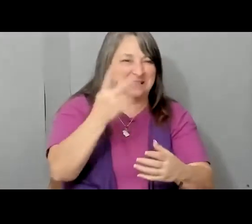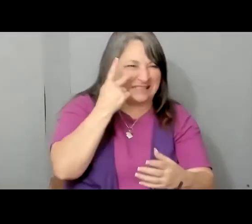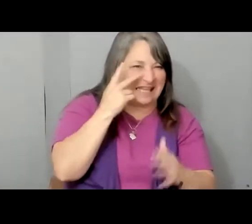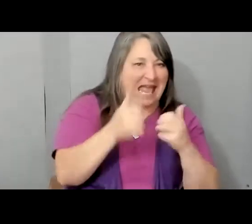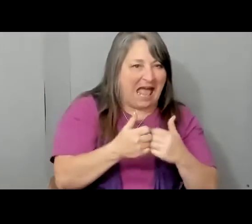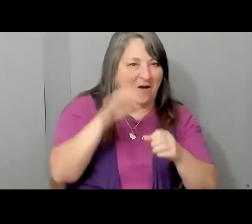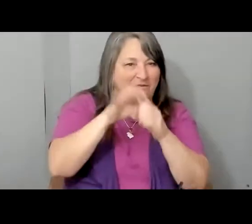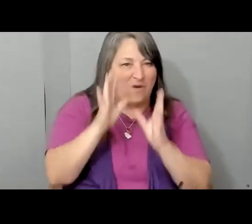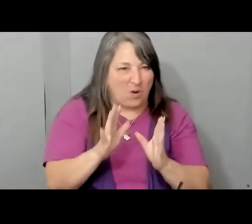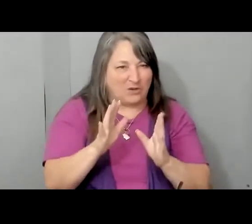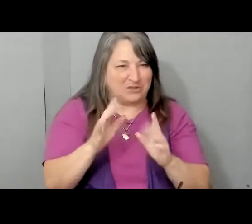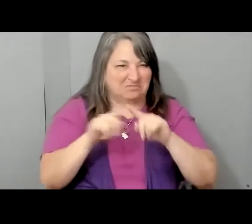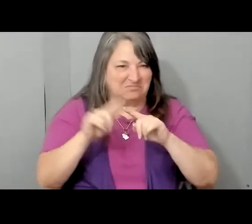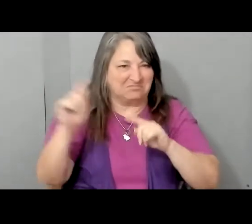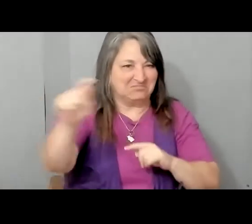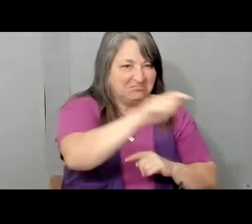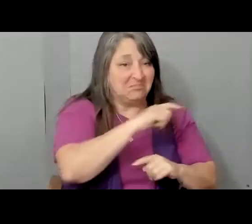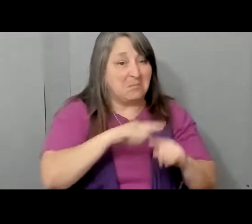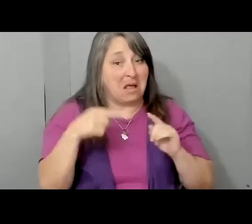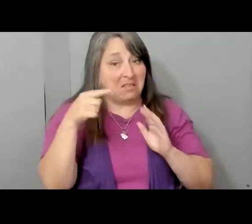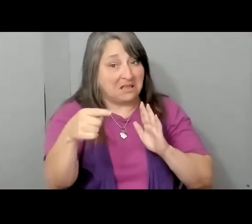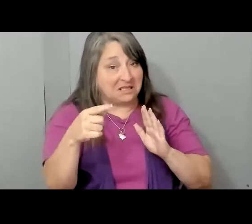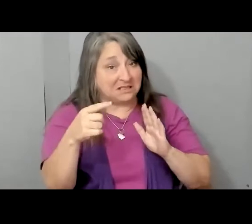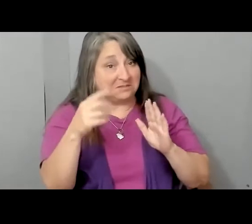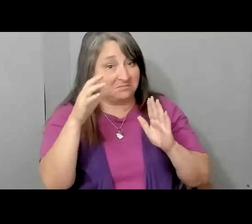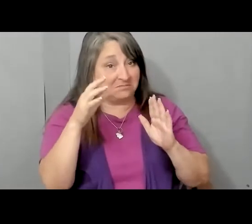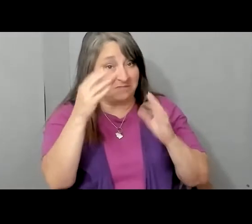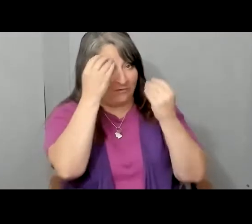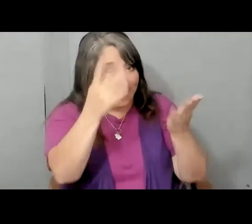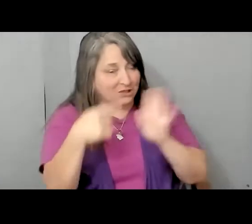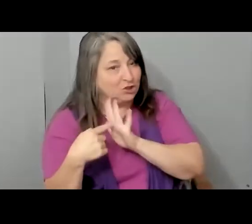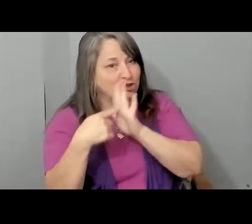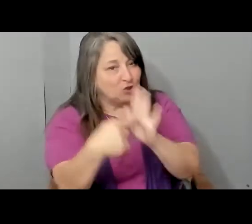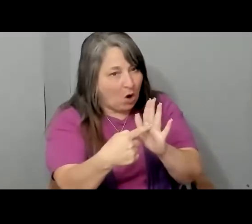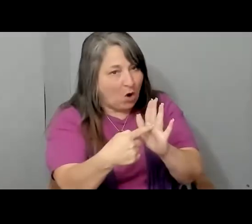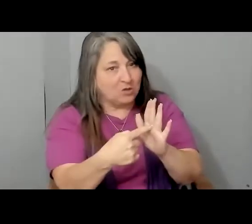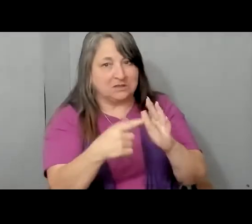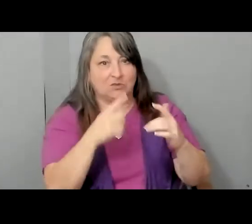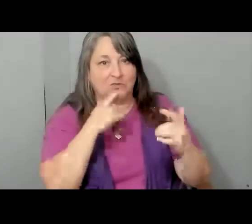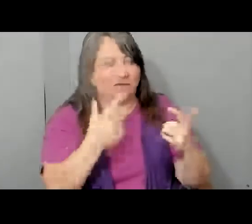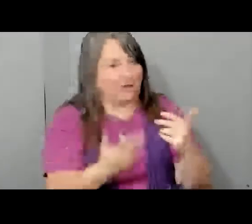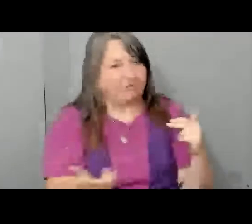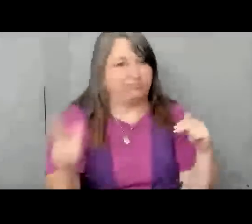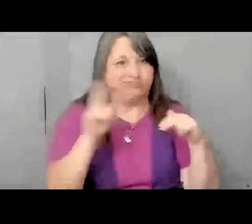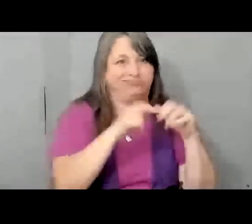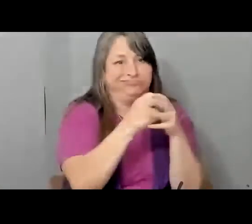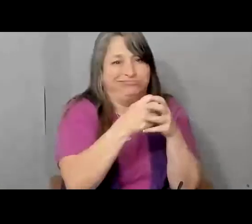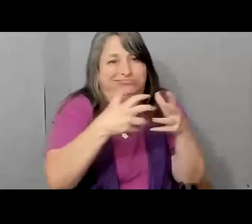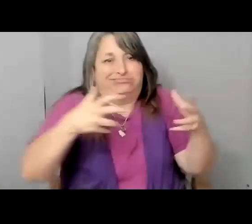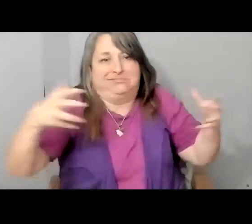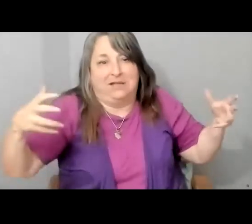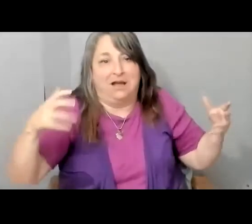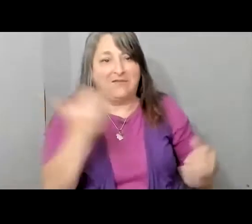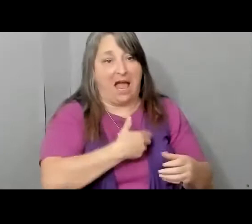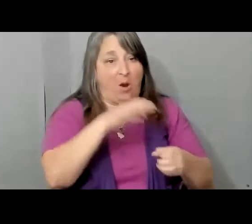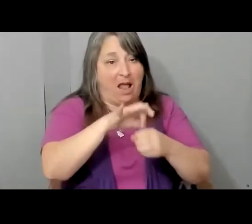there, but this really shows you the huge growth of the electorate, the trends of